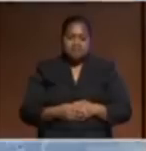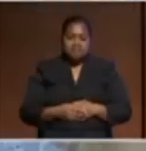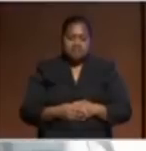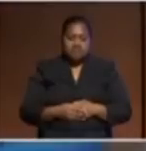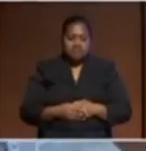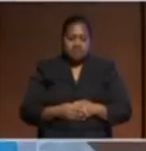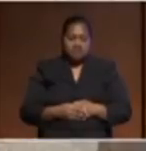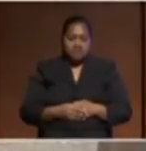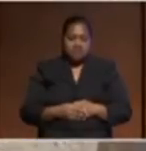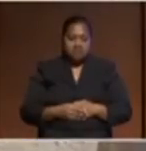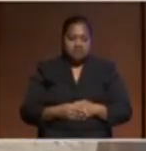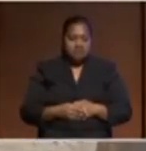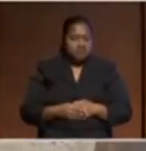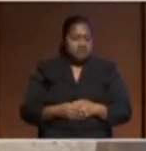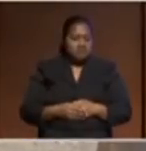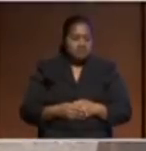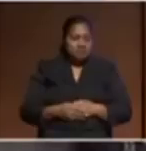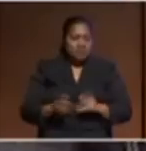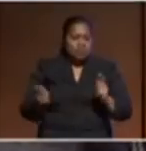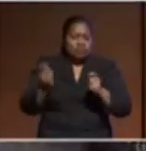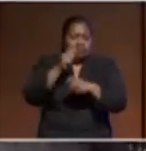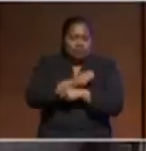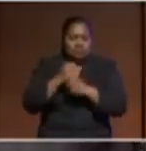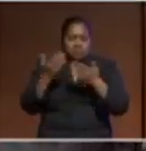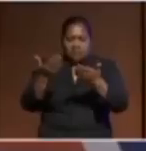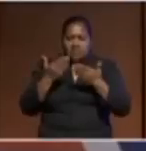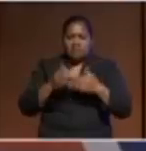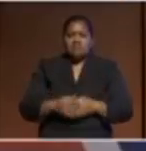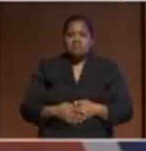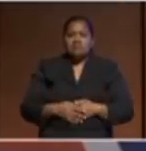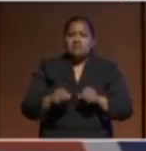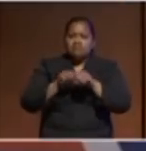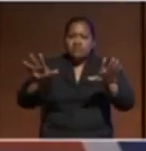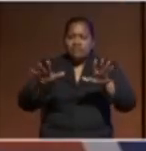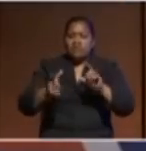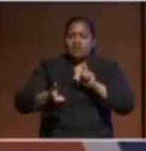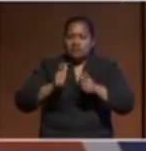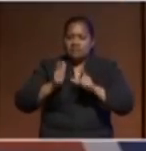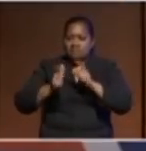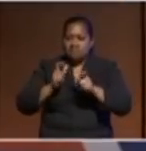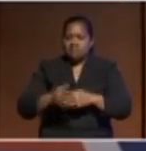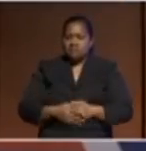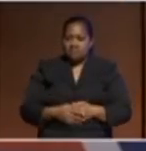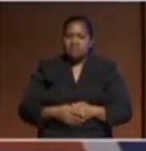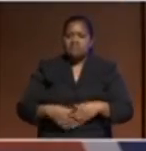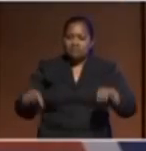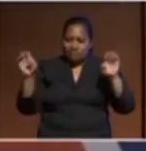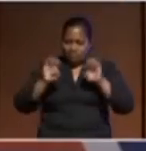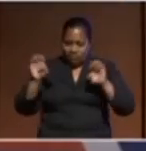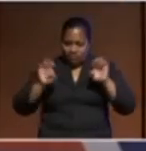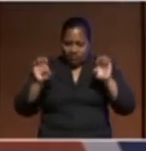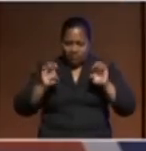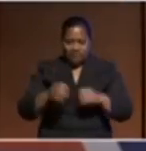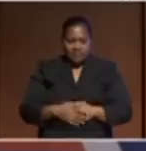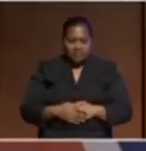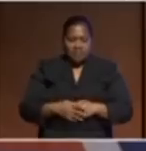changes brought by the global pandemic and climate emergency test our resilience every day the silver lining is